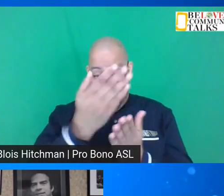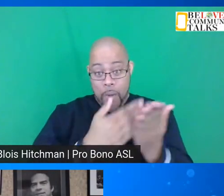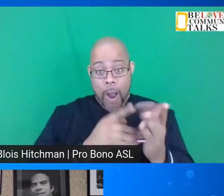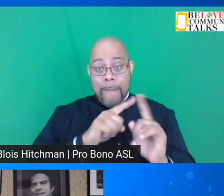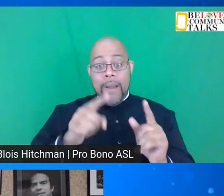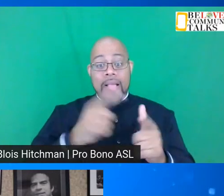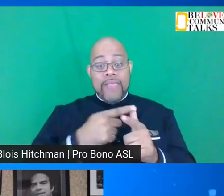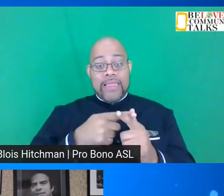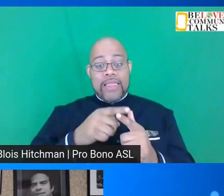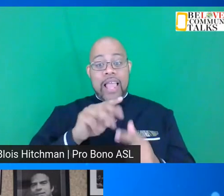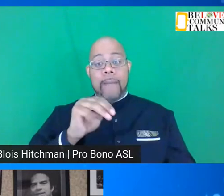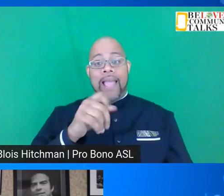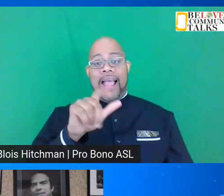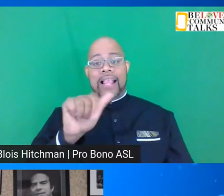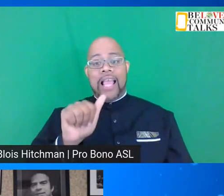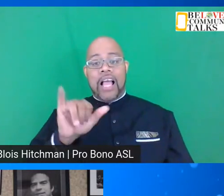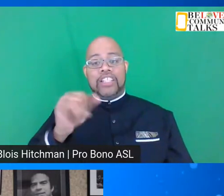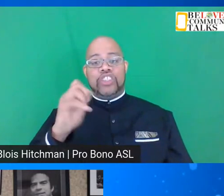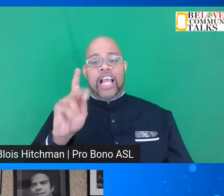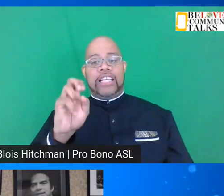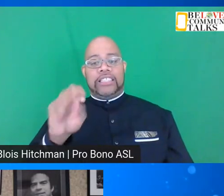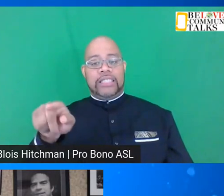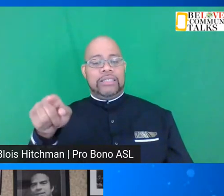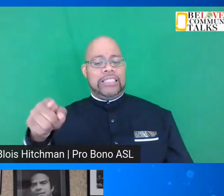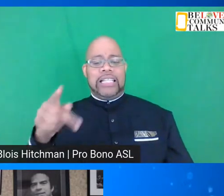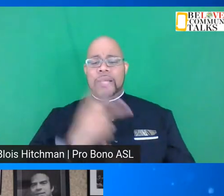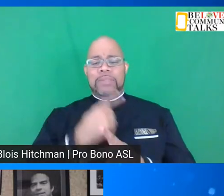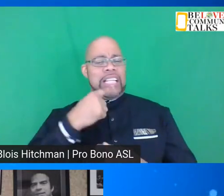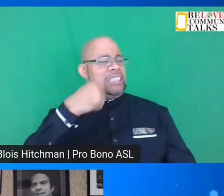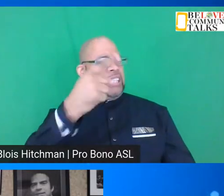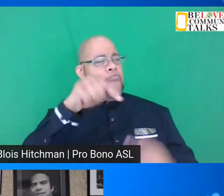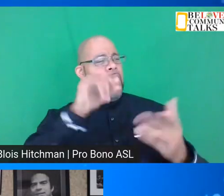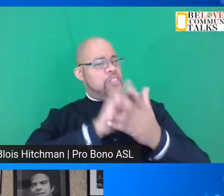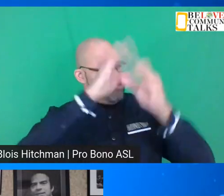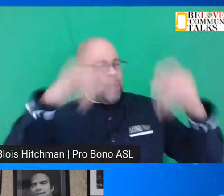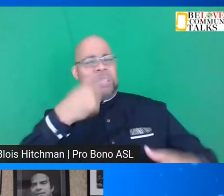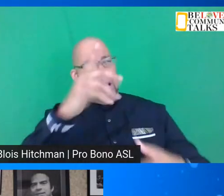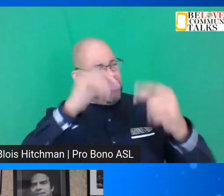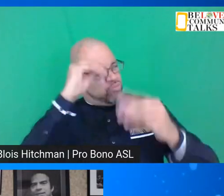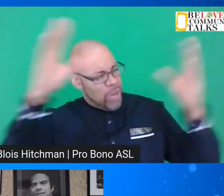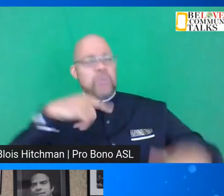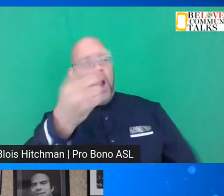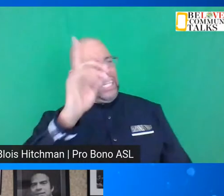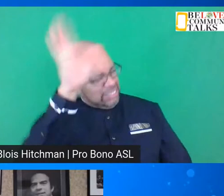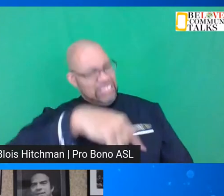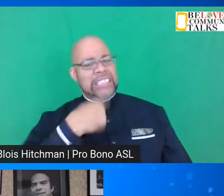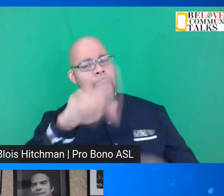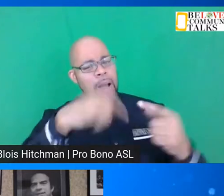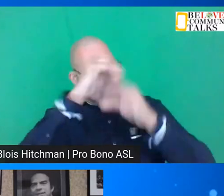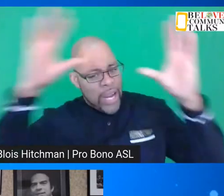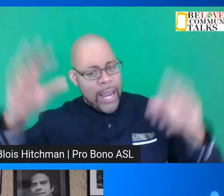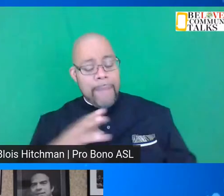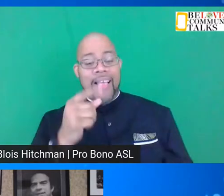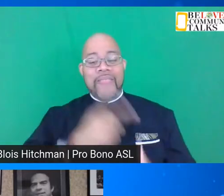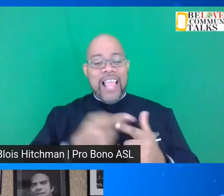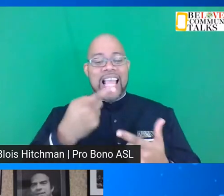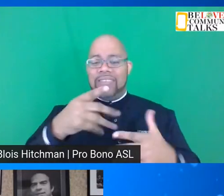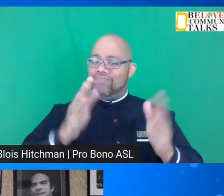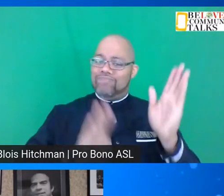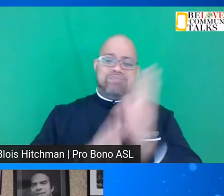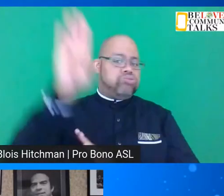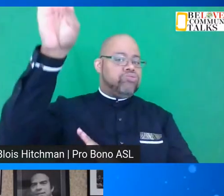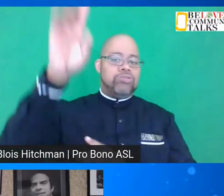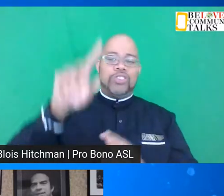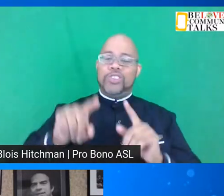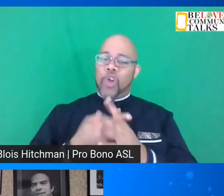But then Mahalia Jackson was there, and she kept saying, tell him about the dream, Martin. Tell him about the dream. And then he took off and